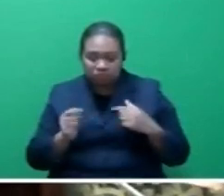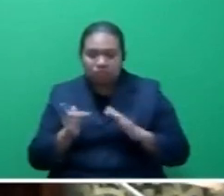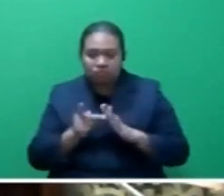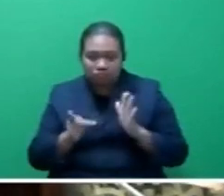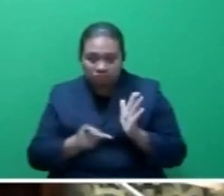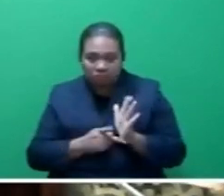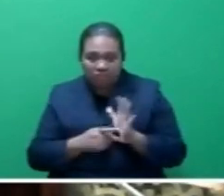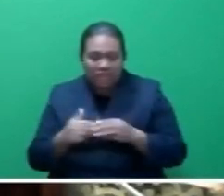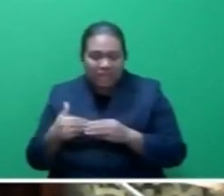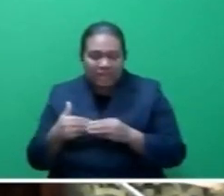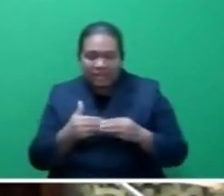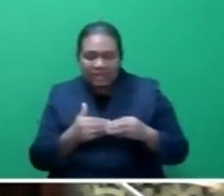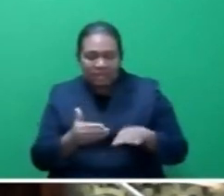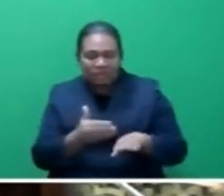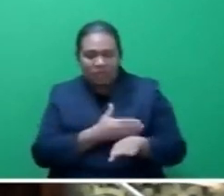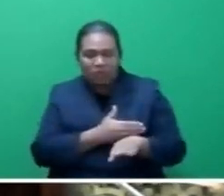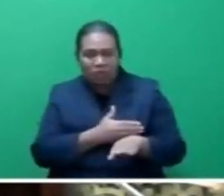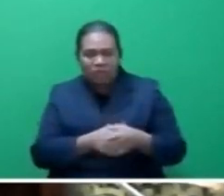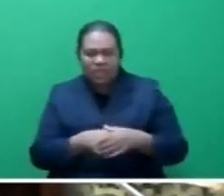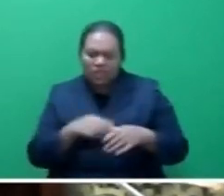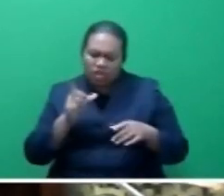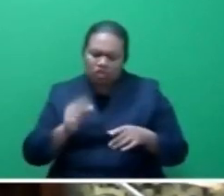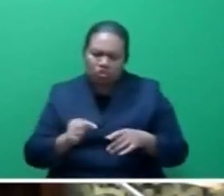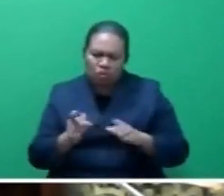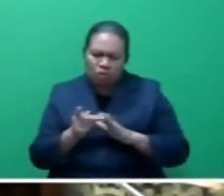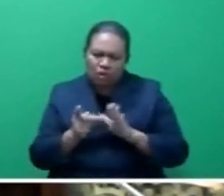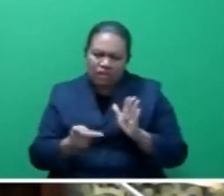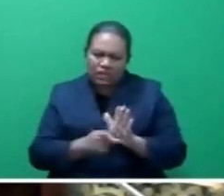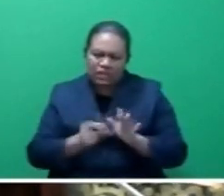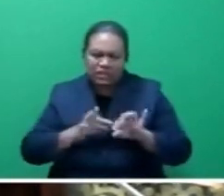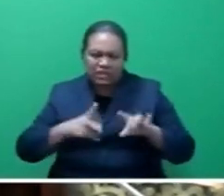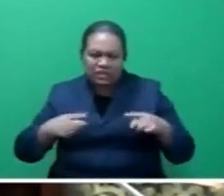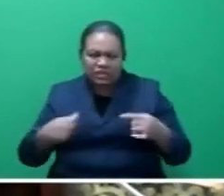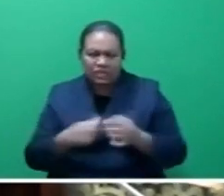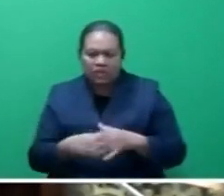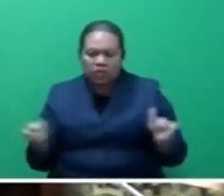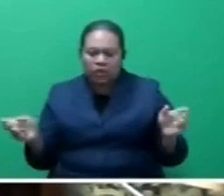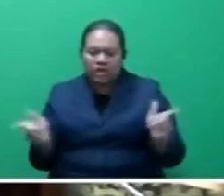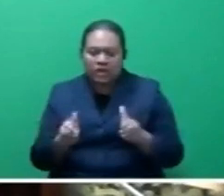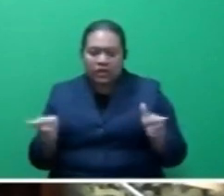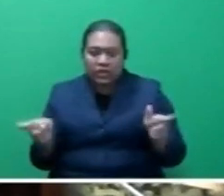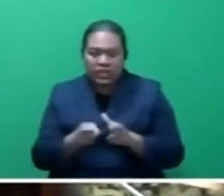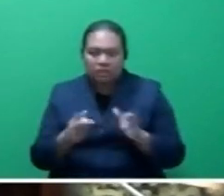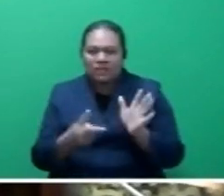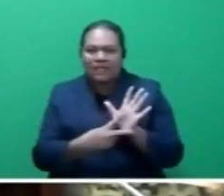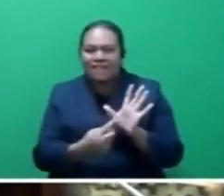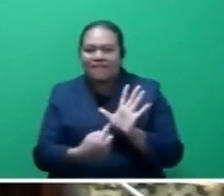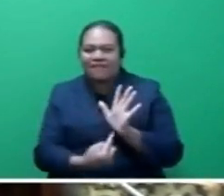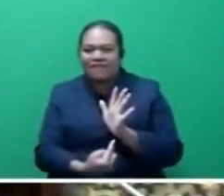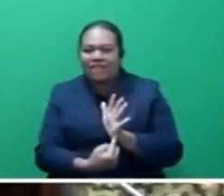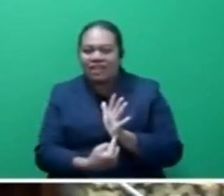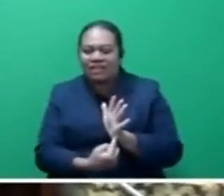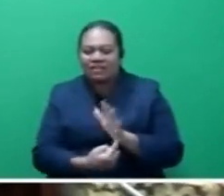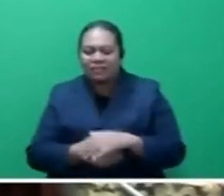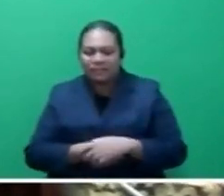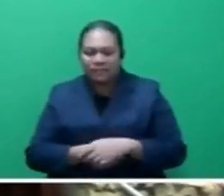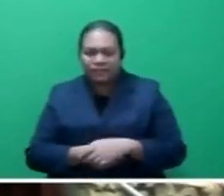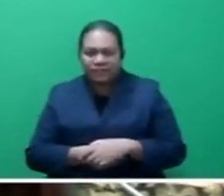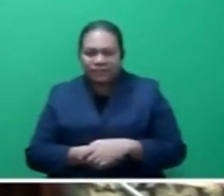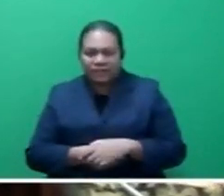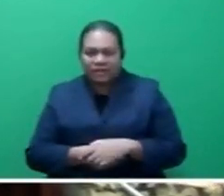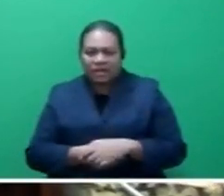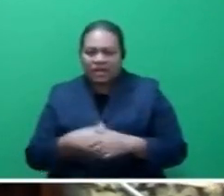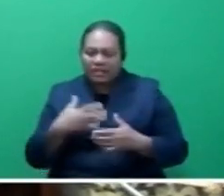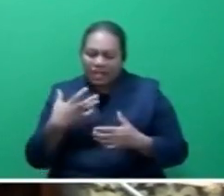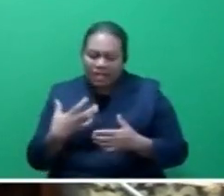our leader would have that time said okay let's play politics let's also say let's reduce that but we have a principal approach to the economy we have the